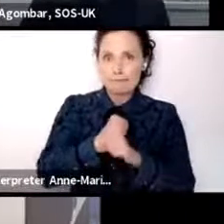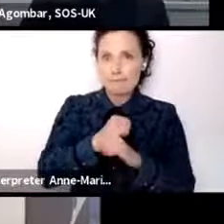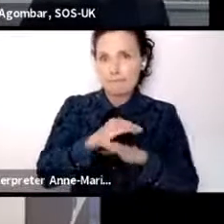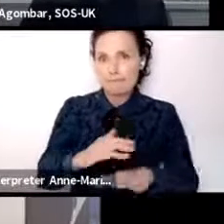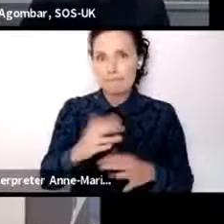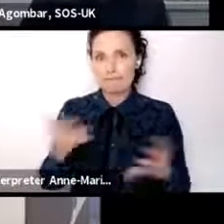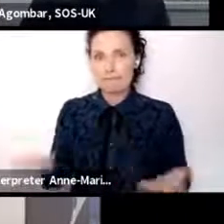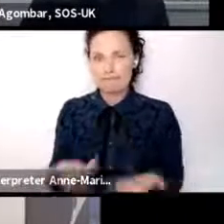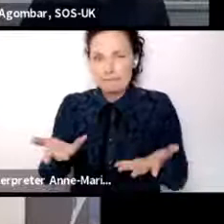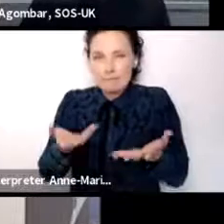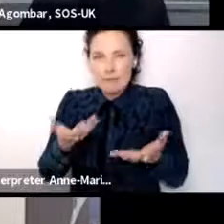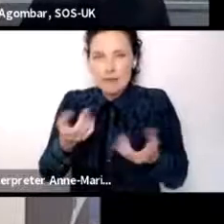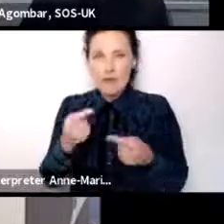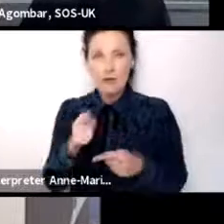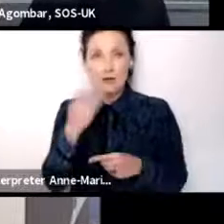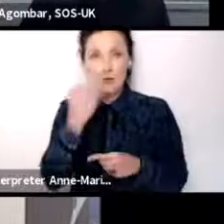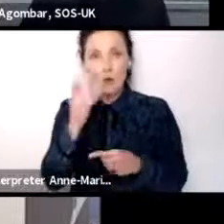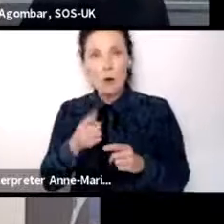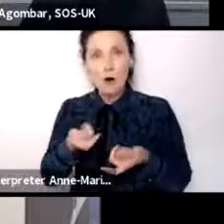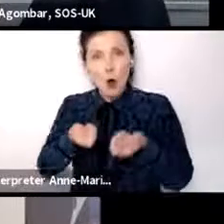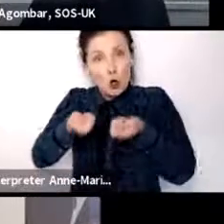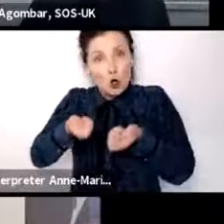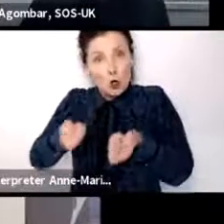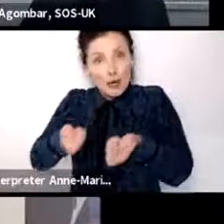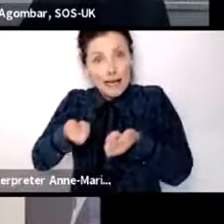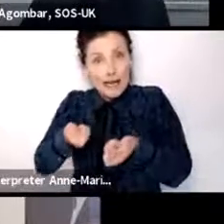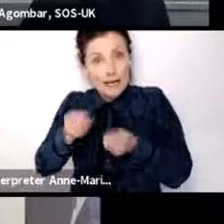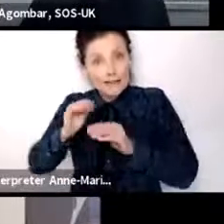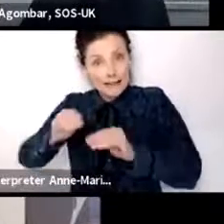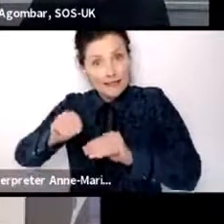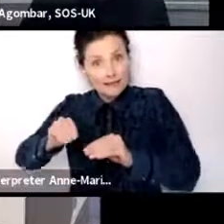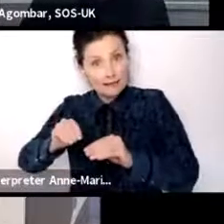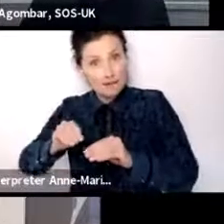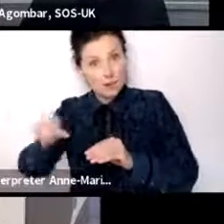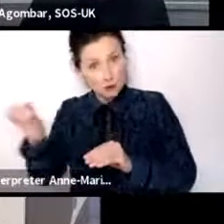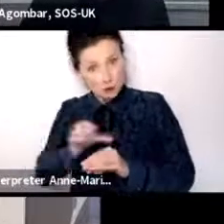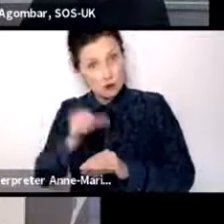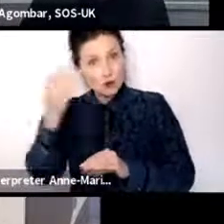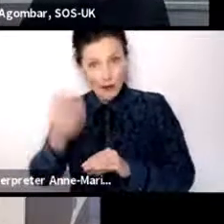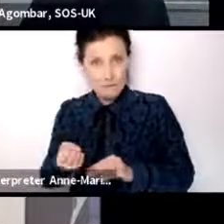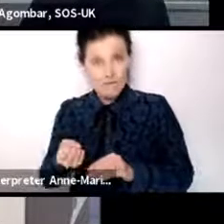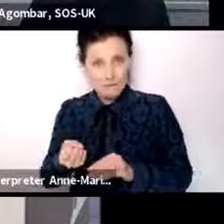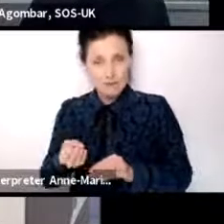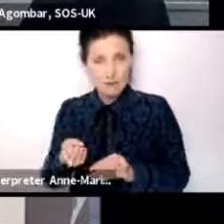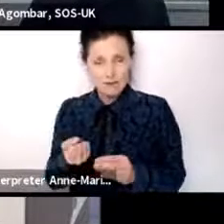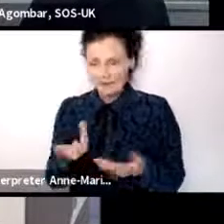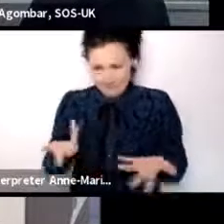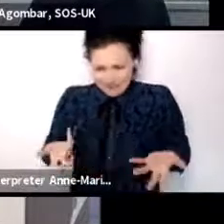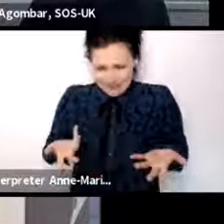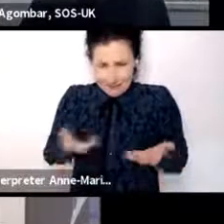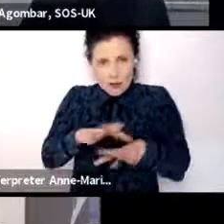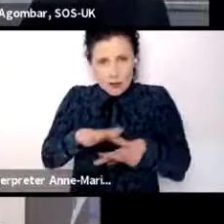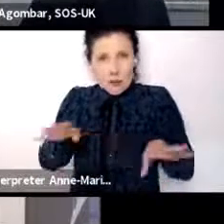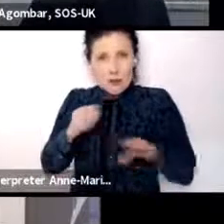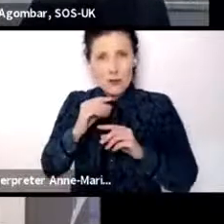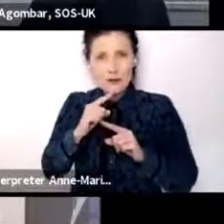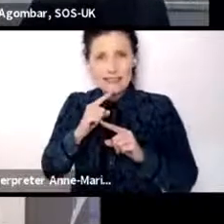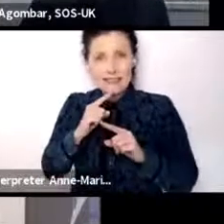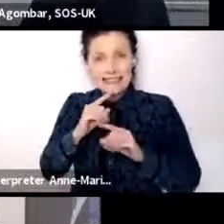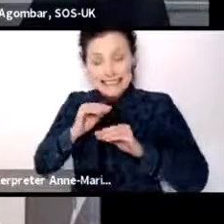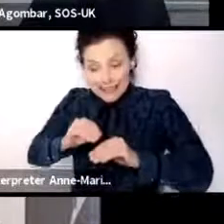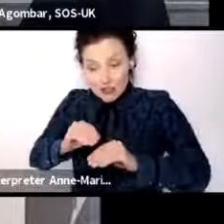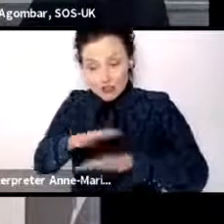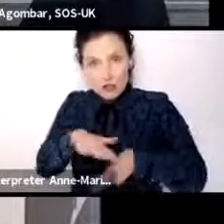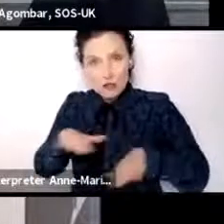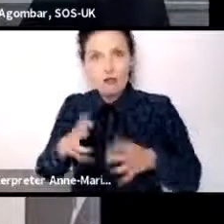cookery lessons. I think they should exist in schools. And I think we don't teach children how to cook food enough